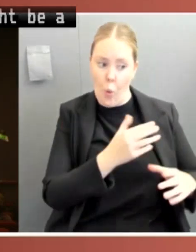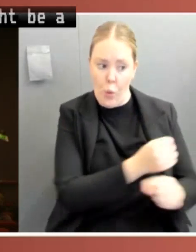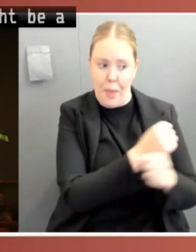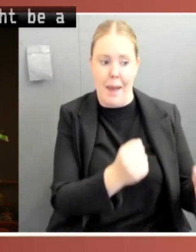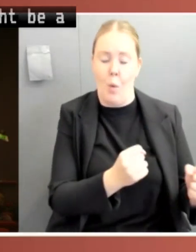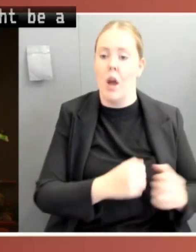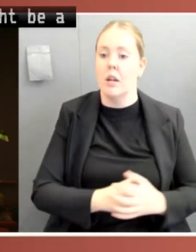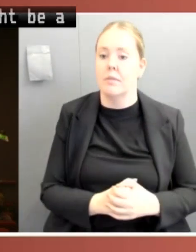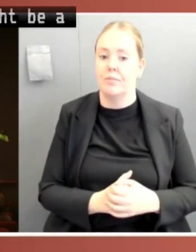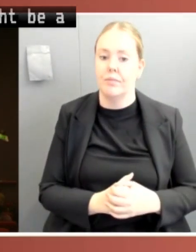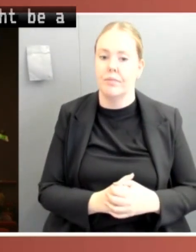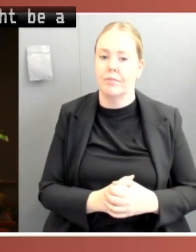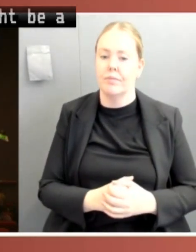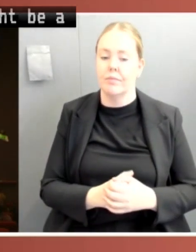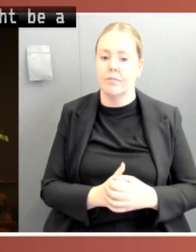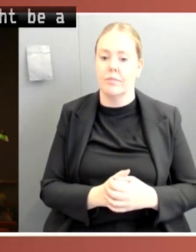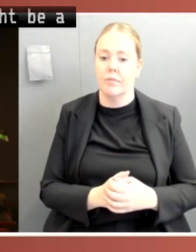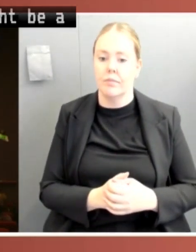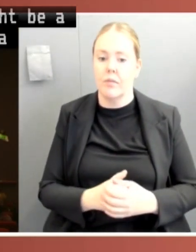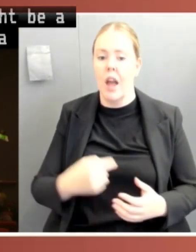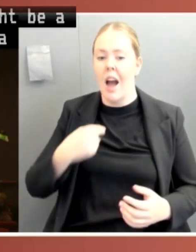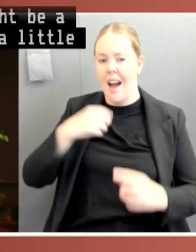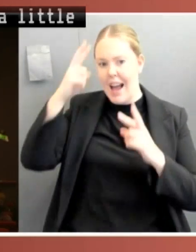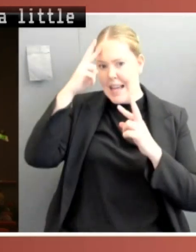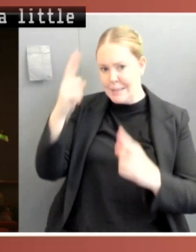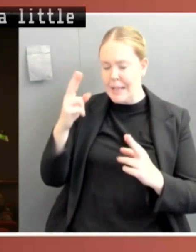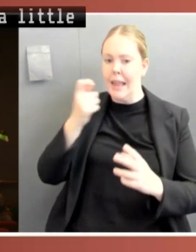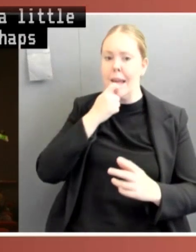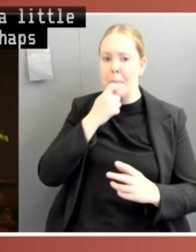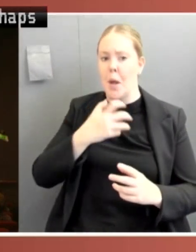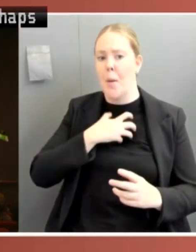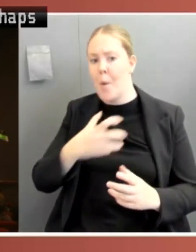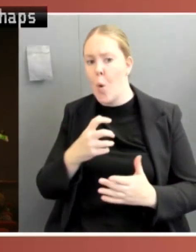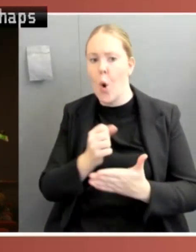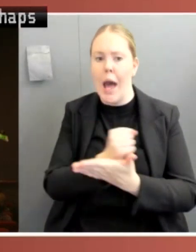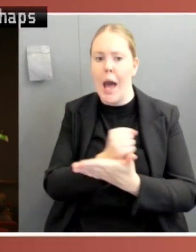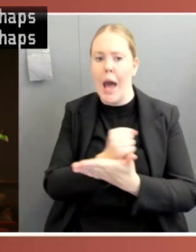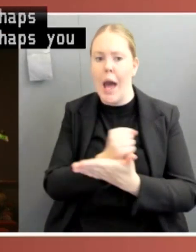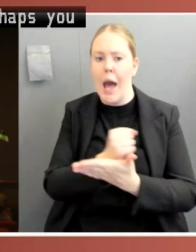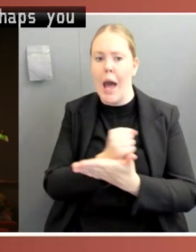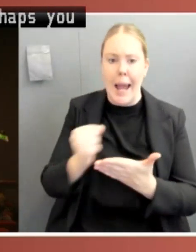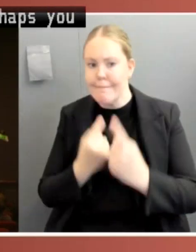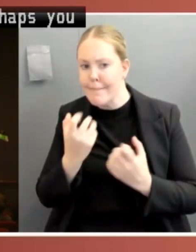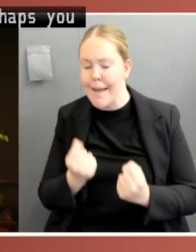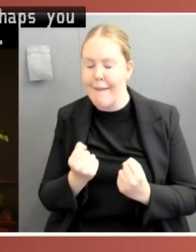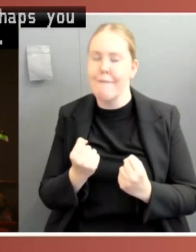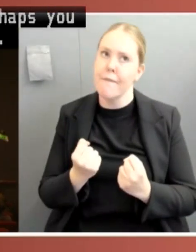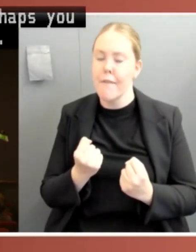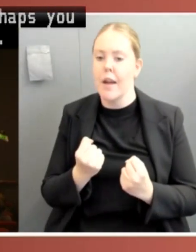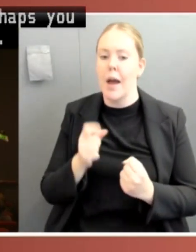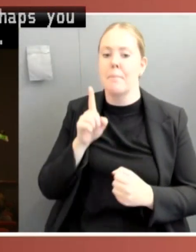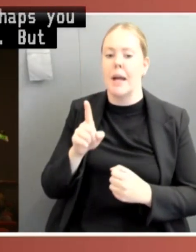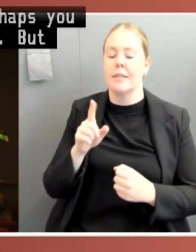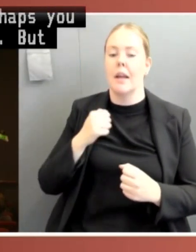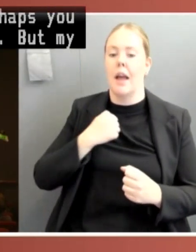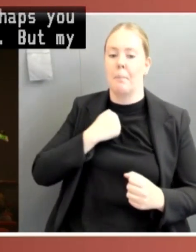and perhaps it's in your paper, so perhaps you could advise us about that. But my main point is about the fact that